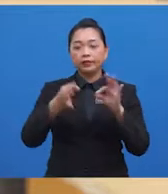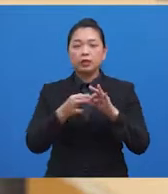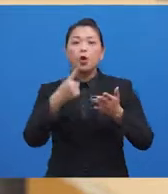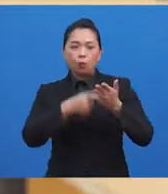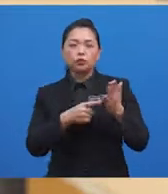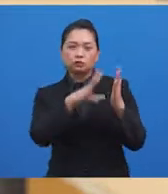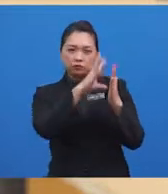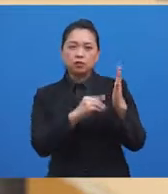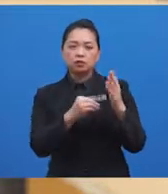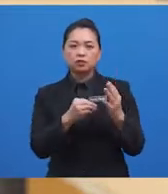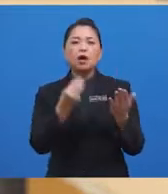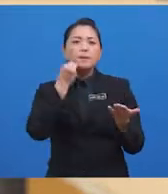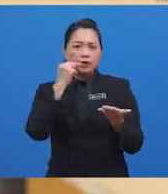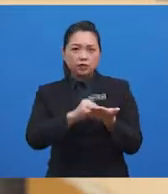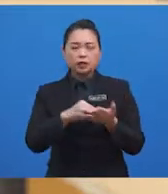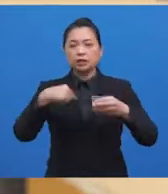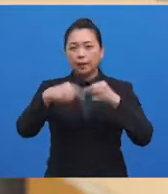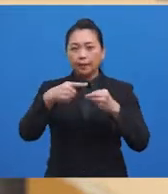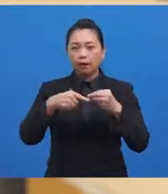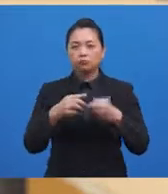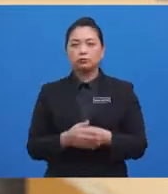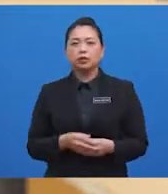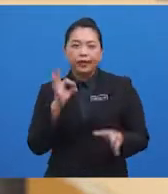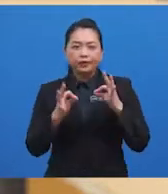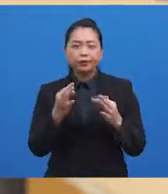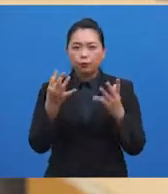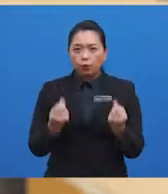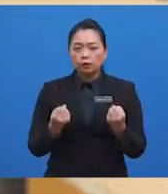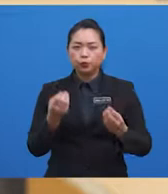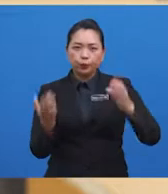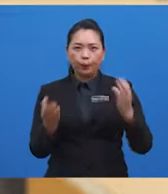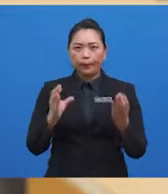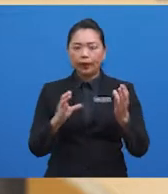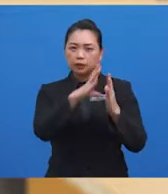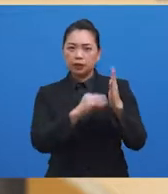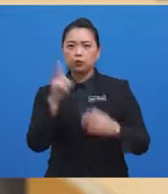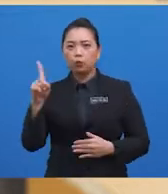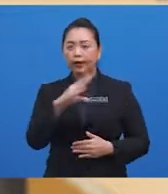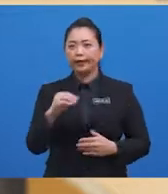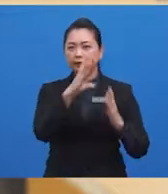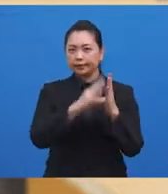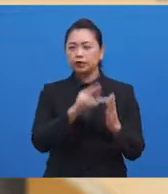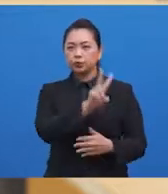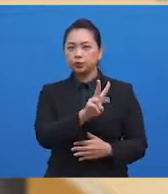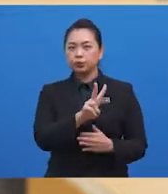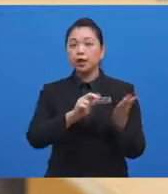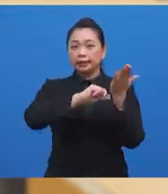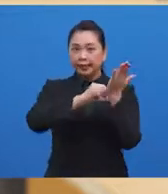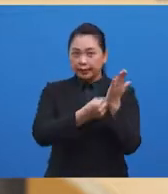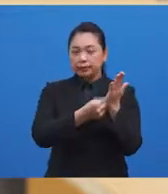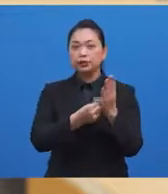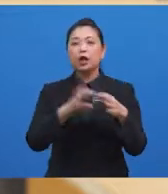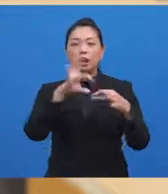text messages are about. Now, if we were to compare text one and text two, you will find that the nature of the text